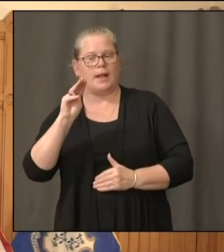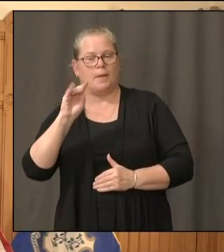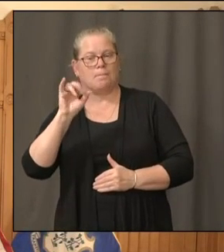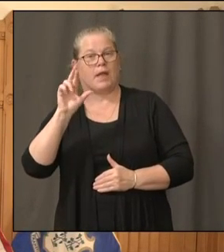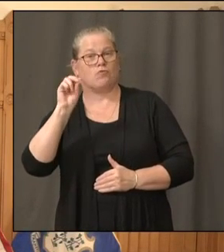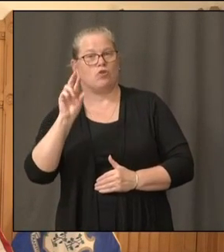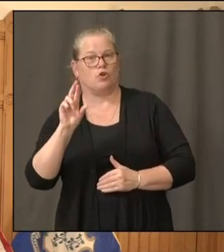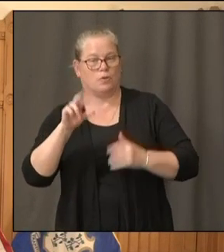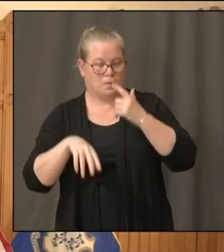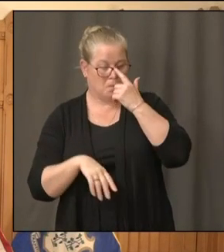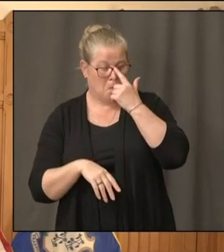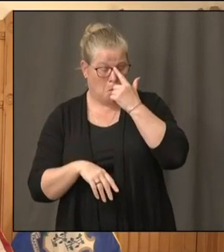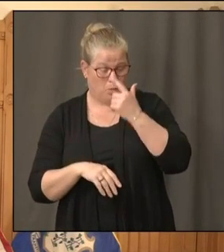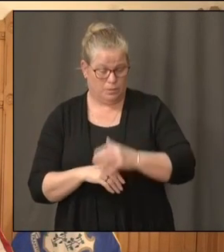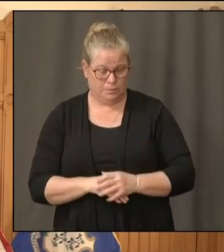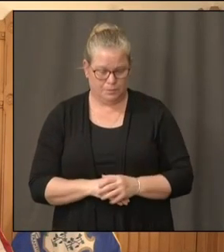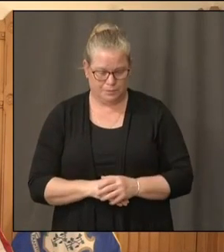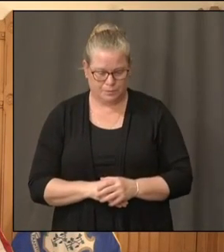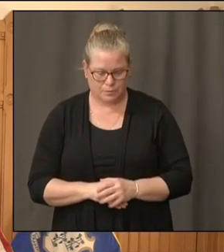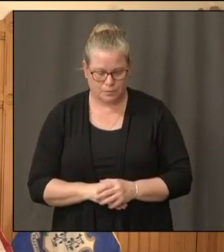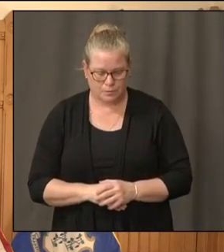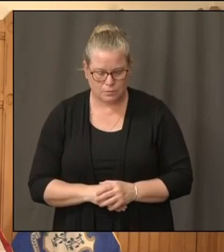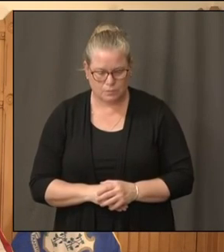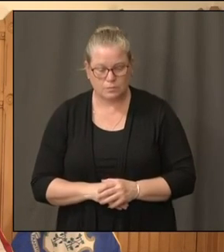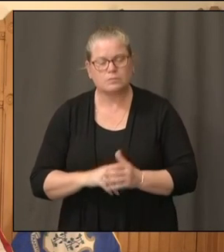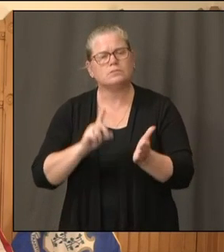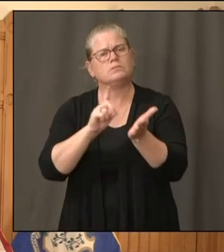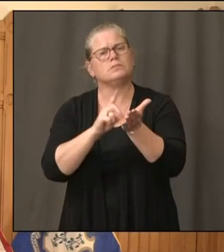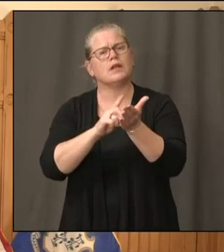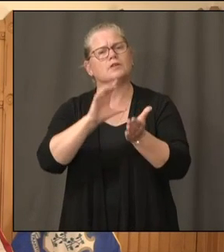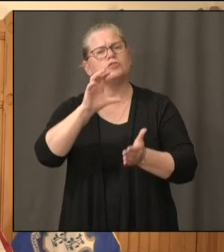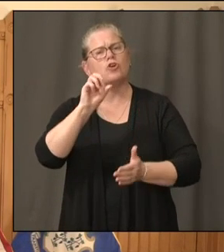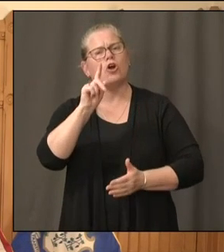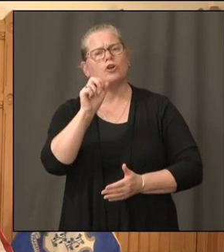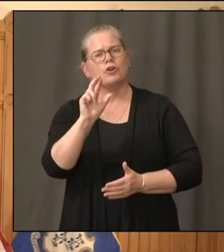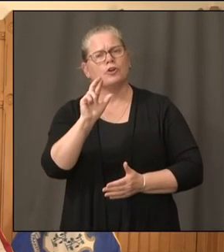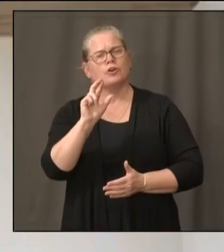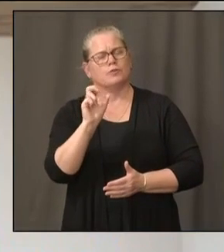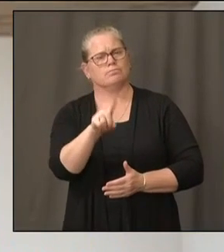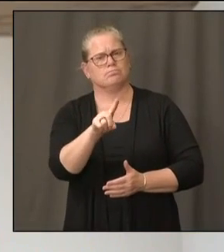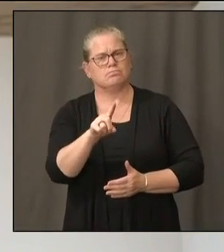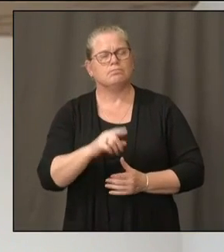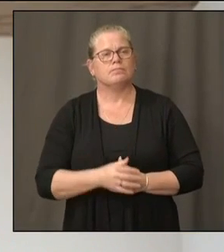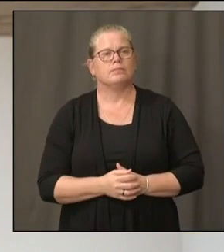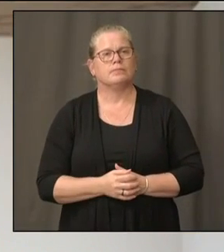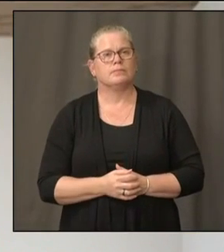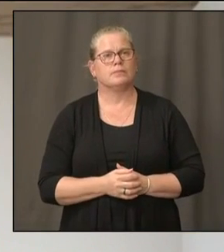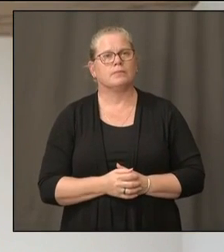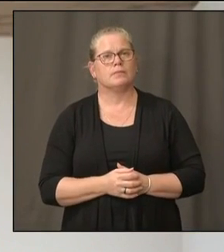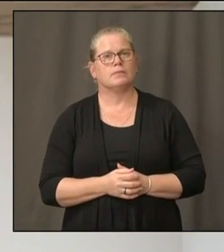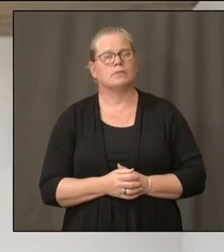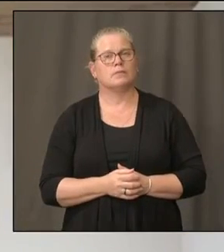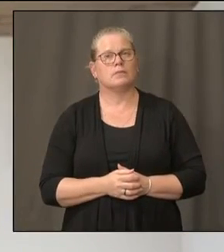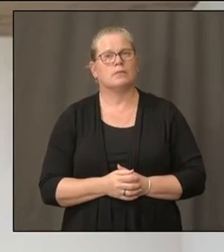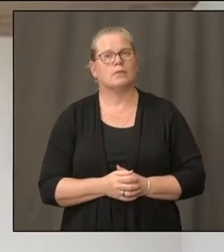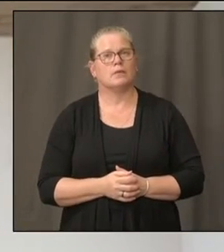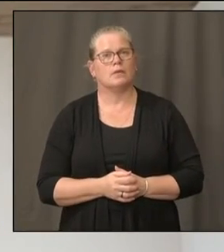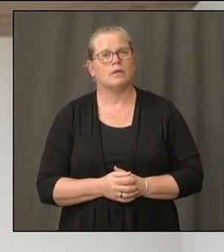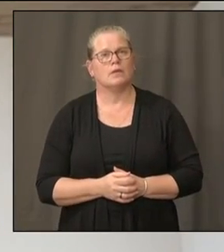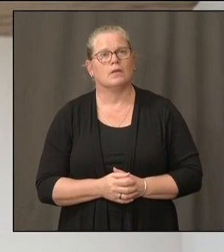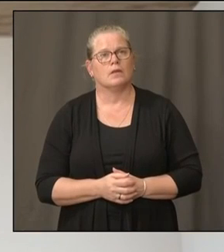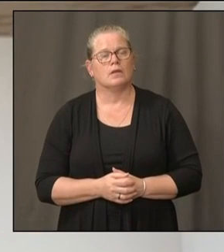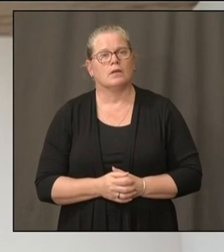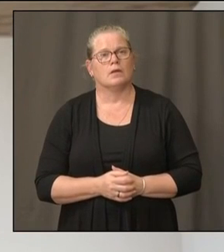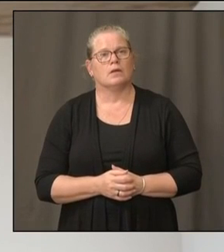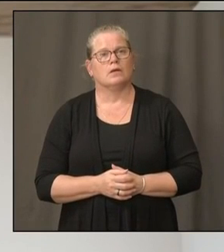Hi. Dr. Carter, can you give us a sense of the impact on the delays